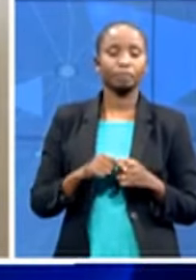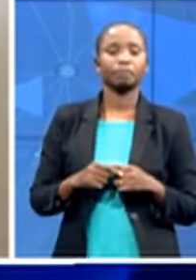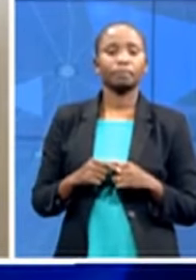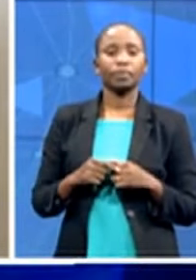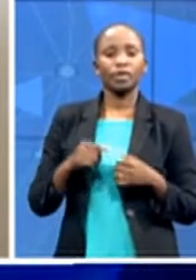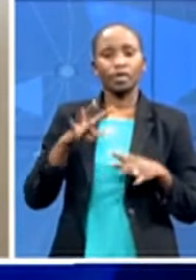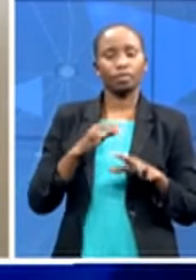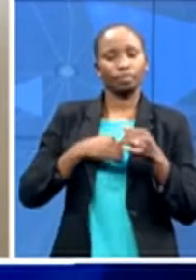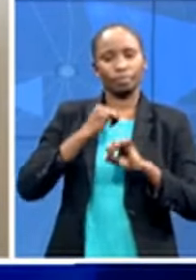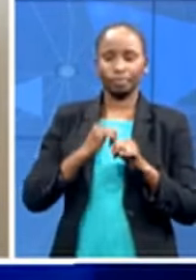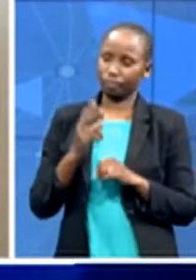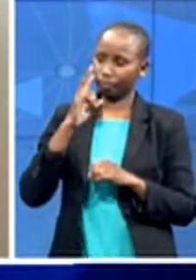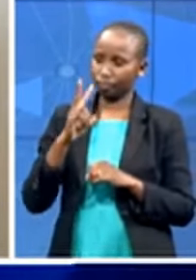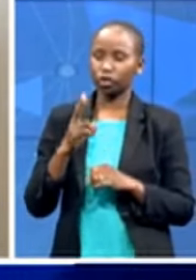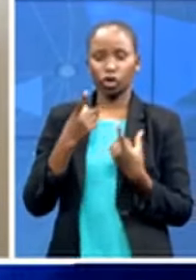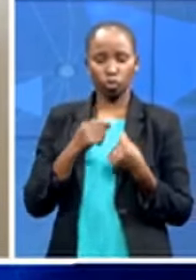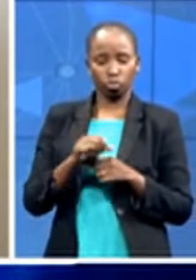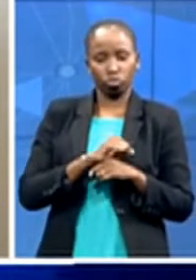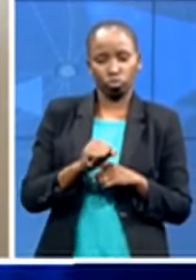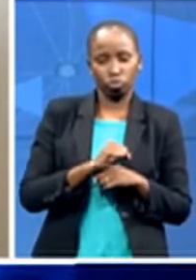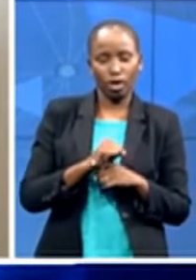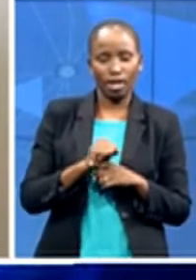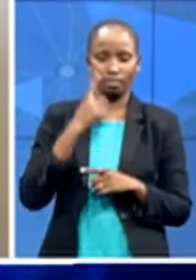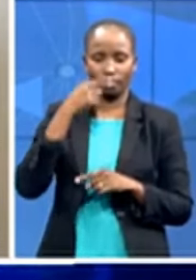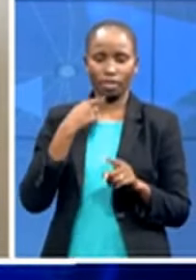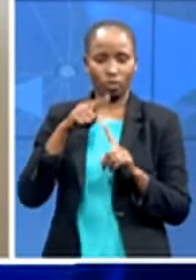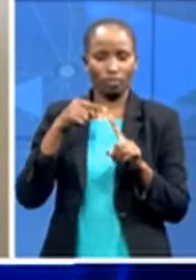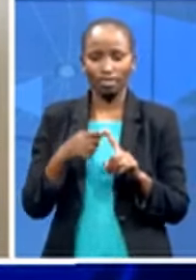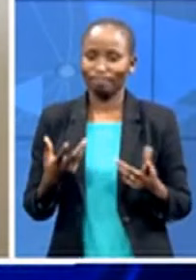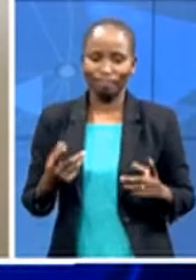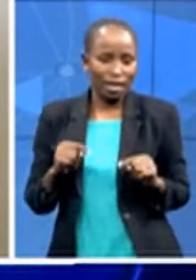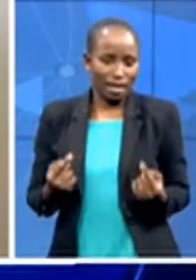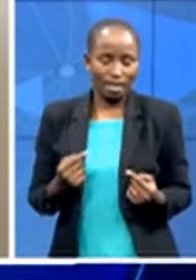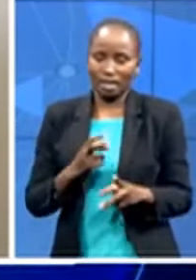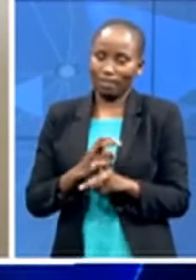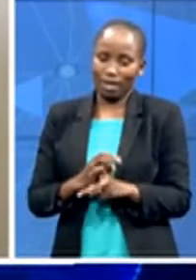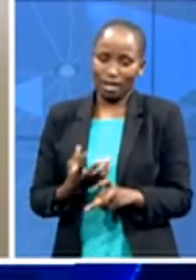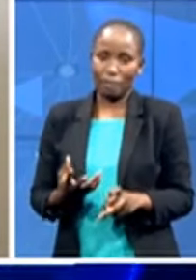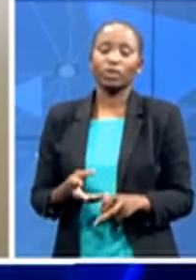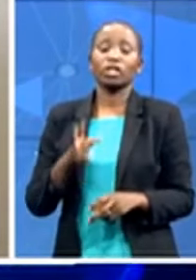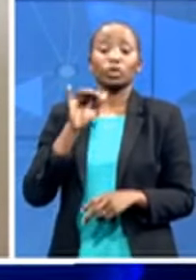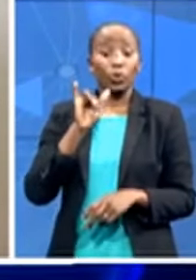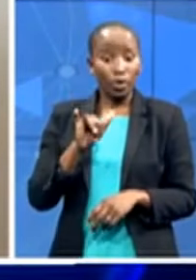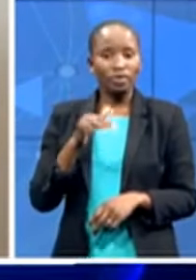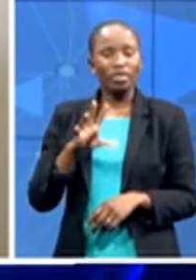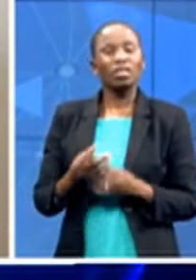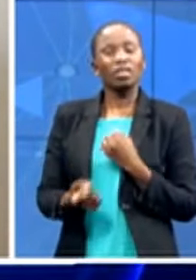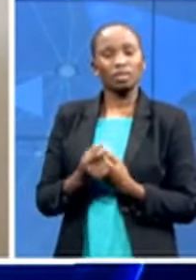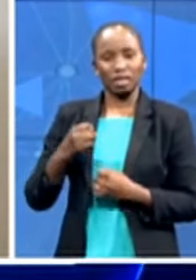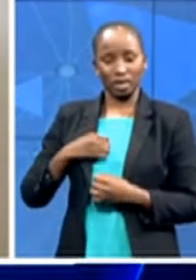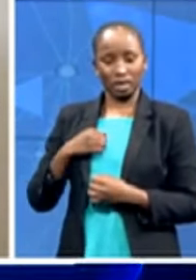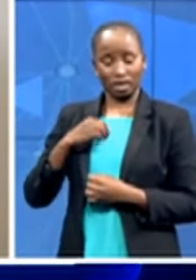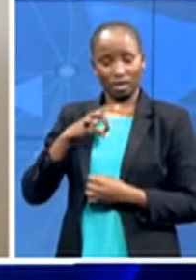thing um and so that was very difficult to get the staff to um accept and to and to actually